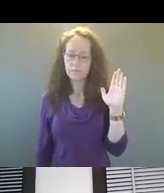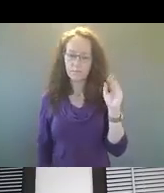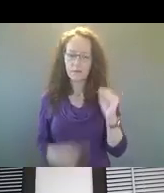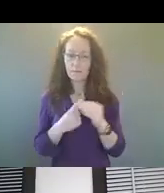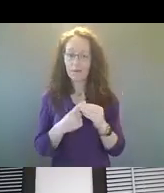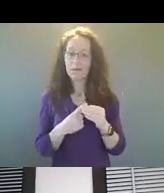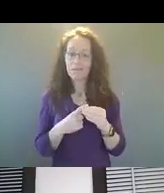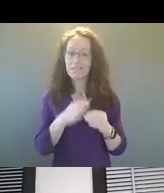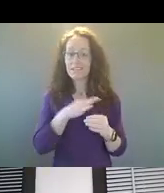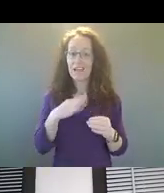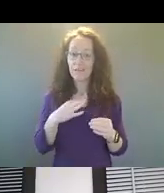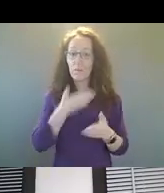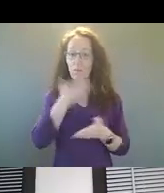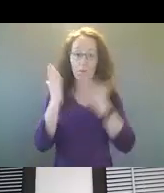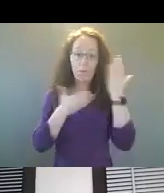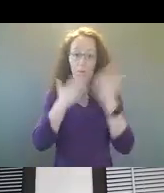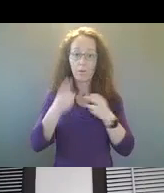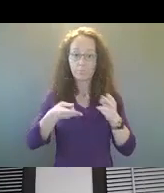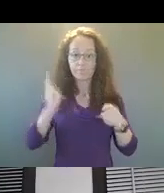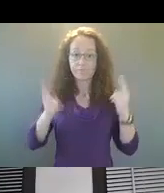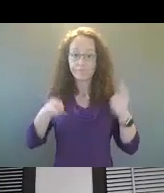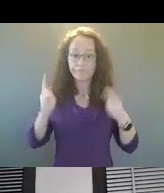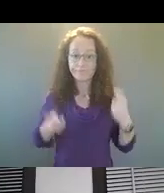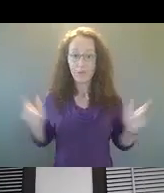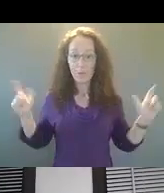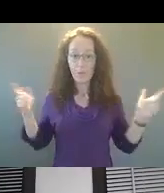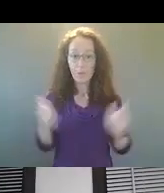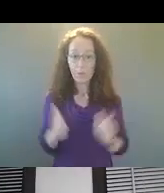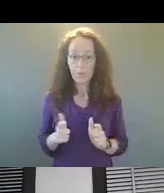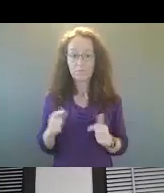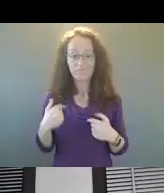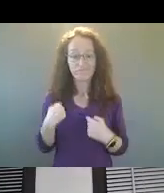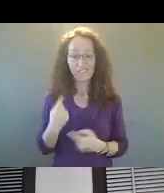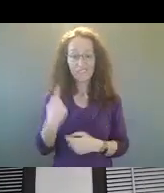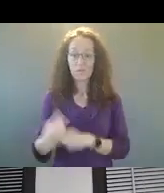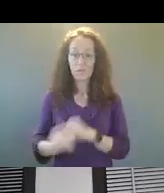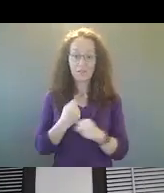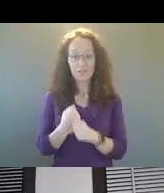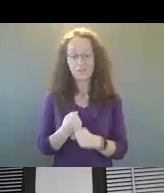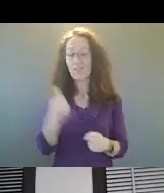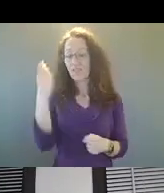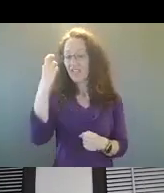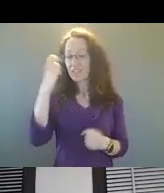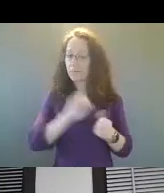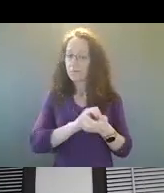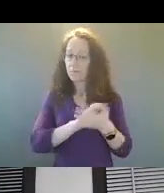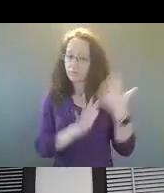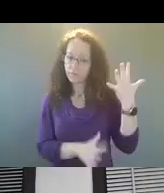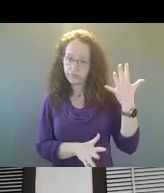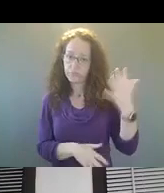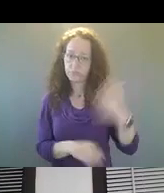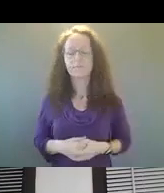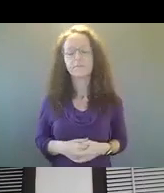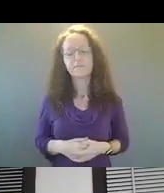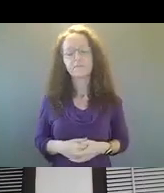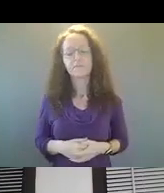number of staff that we have lost. So, uh, uh, over the last year, uh, for a myriad of reasons, um, uh, we